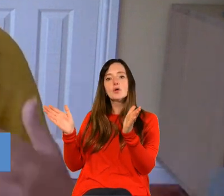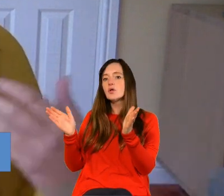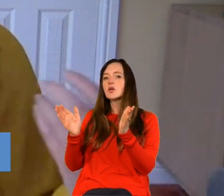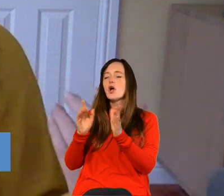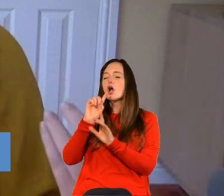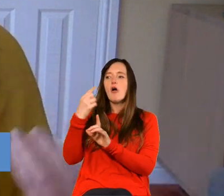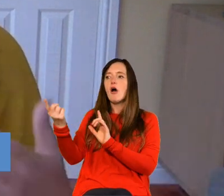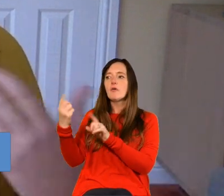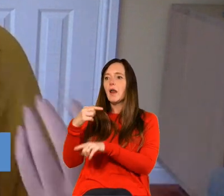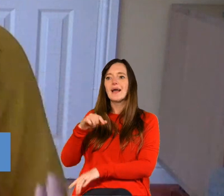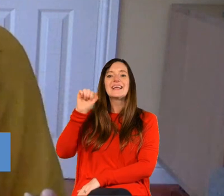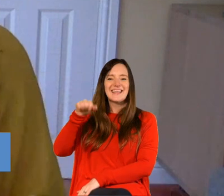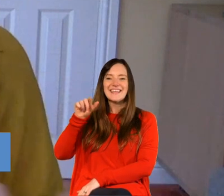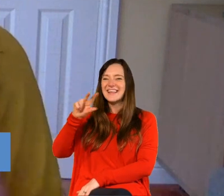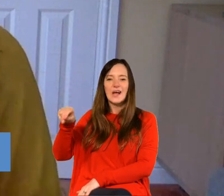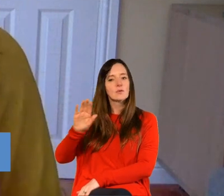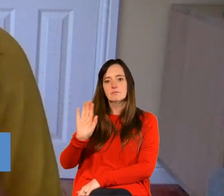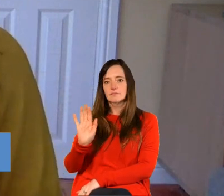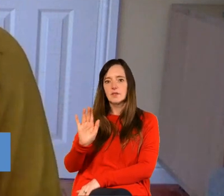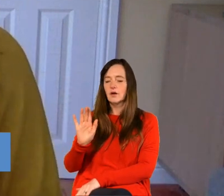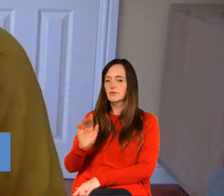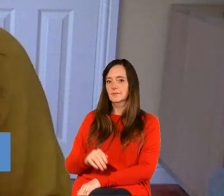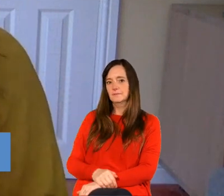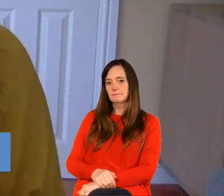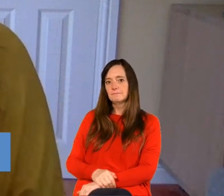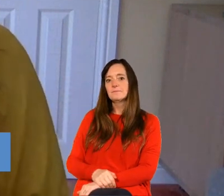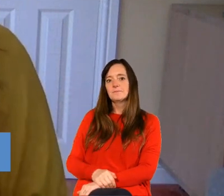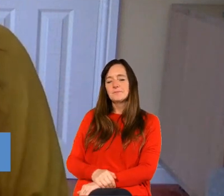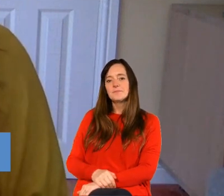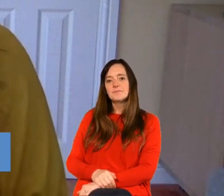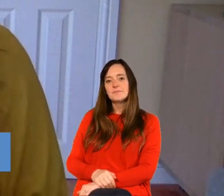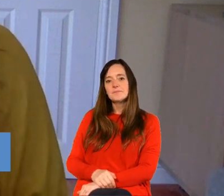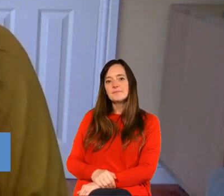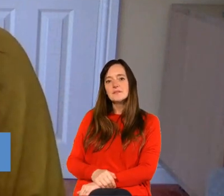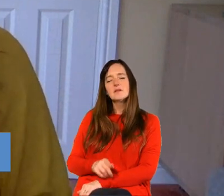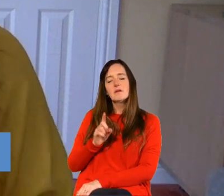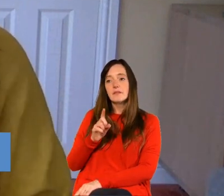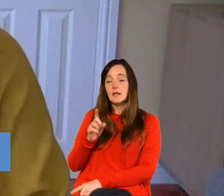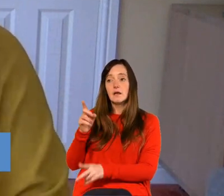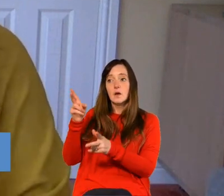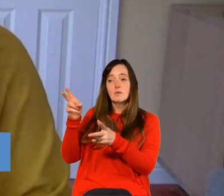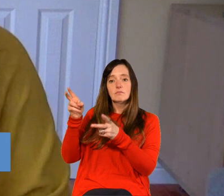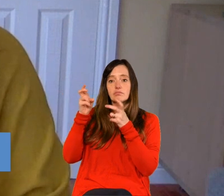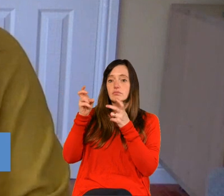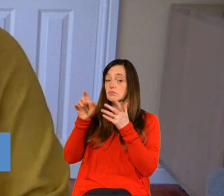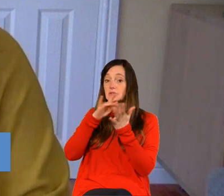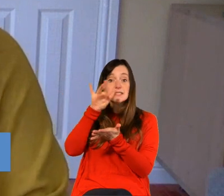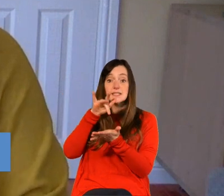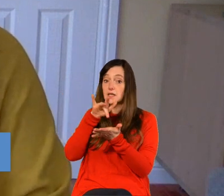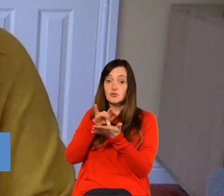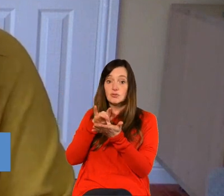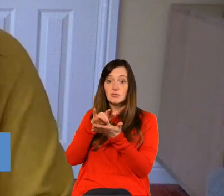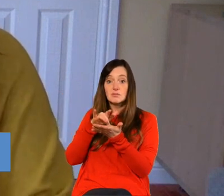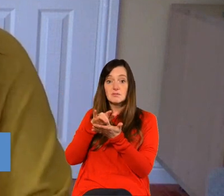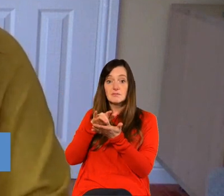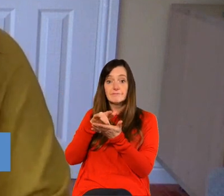actually um respond with more than a yes or a no so yeah listening i think takes a central role in our evangelism